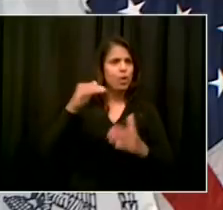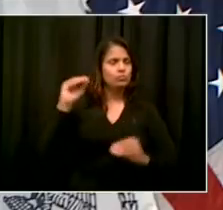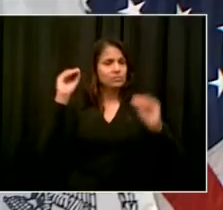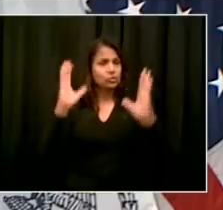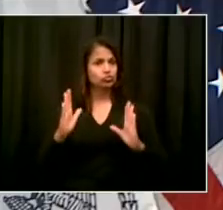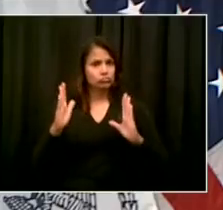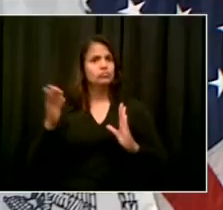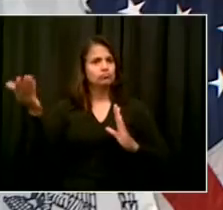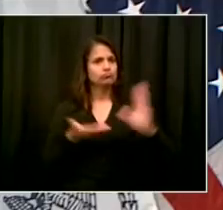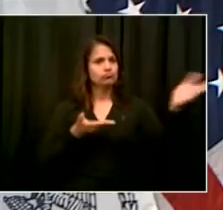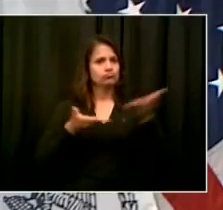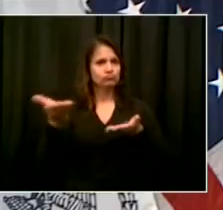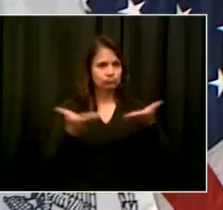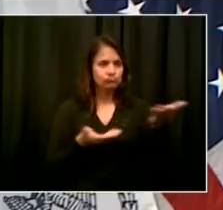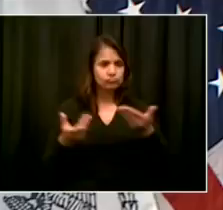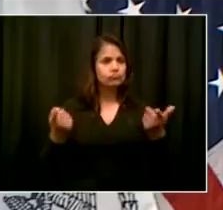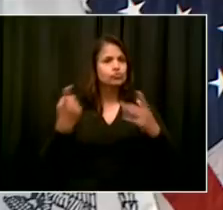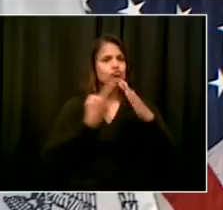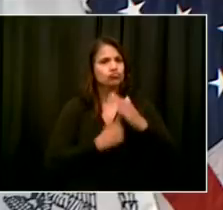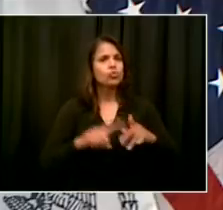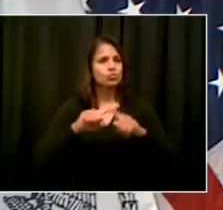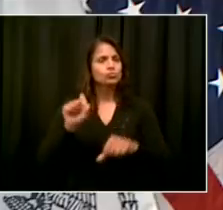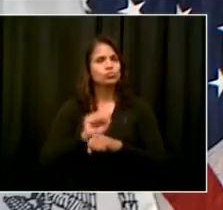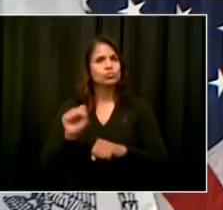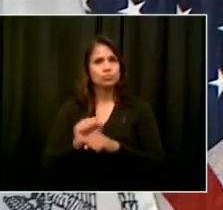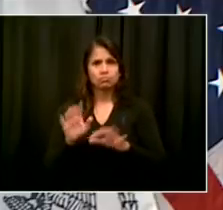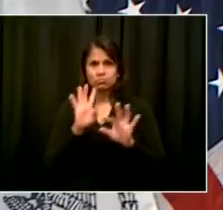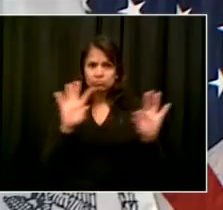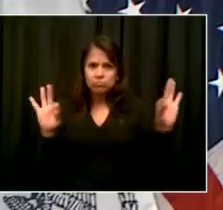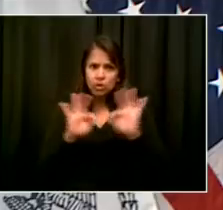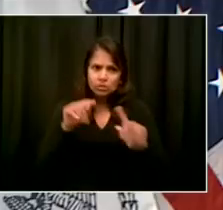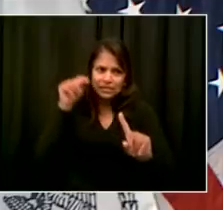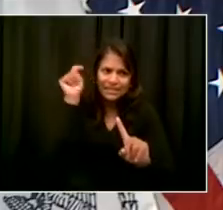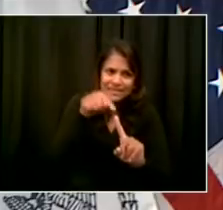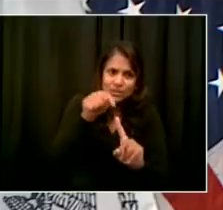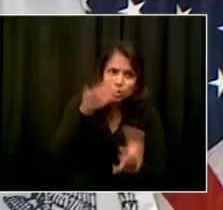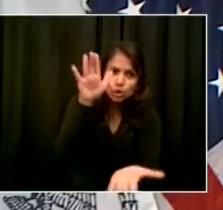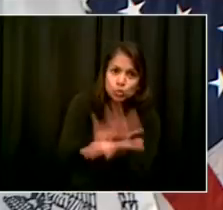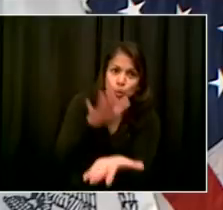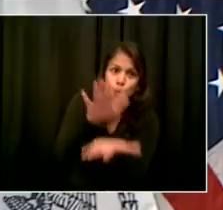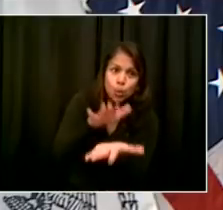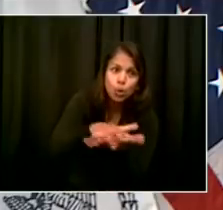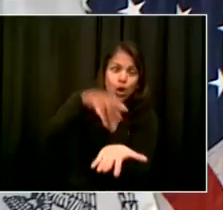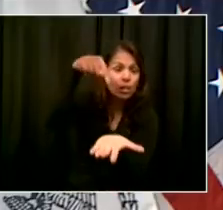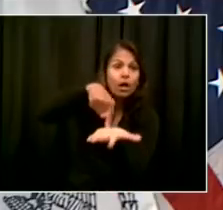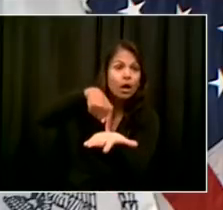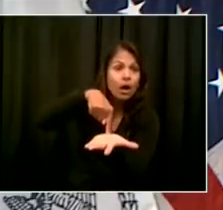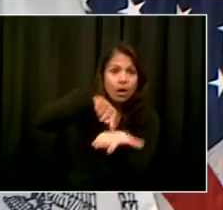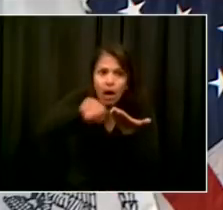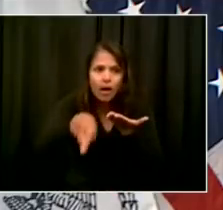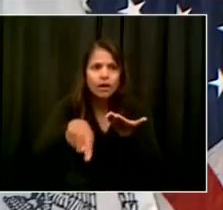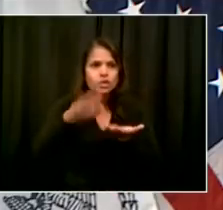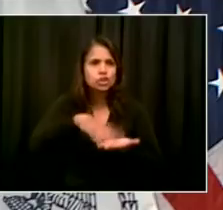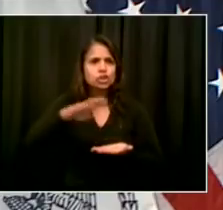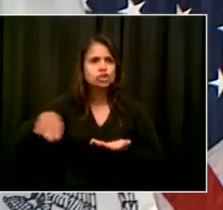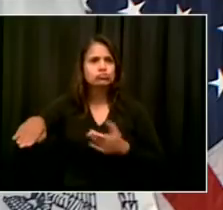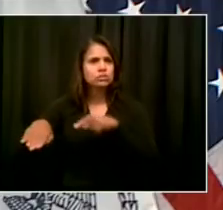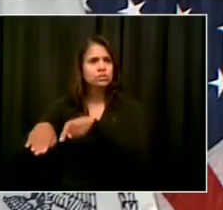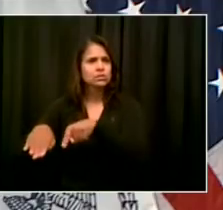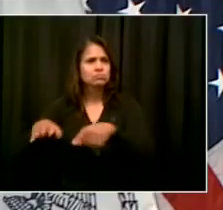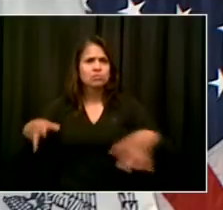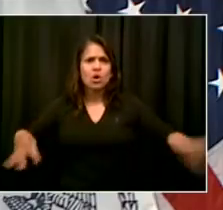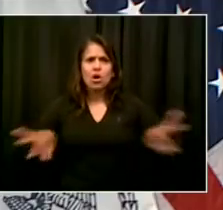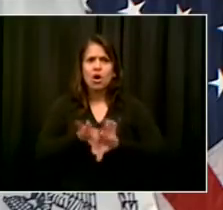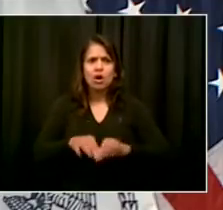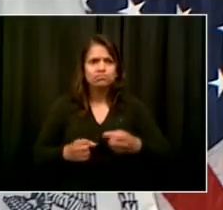be there for our kids. Given everything our kids and families have been through, it's really important that we are there for them and have the support they need. Go